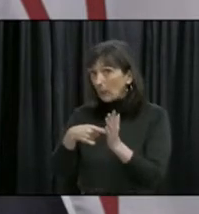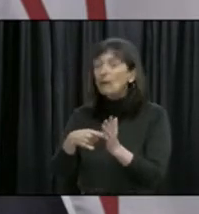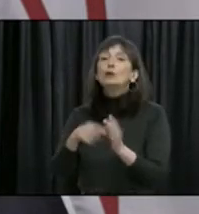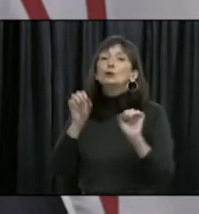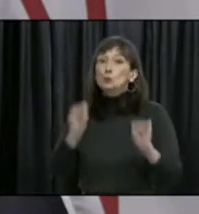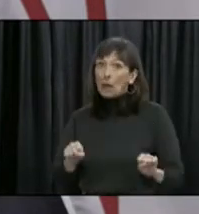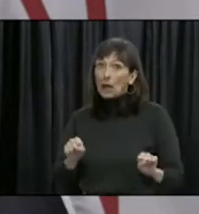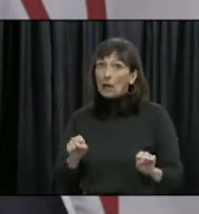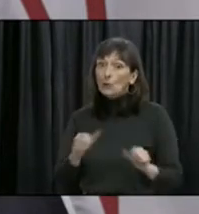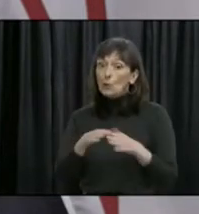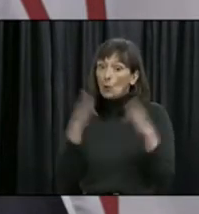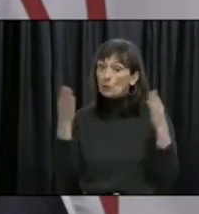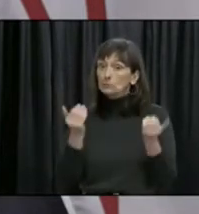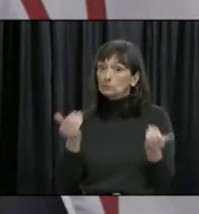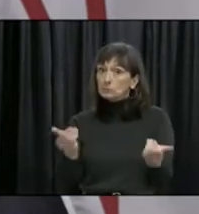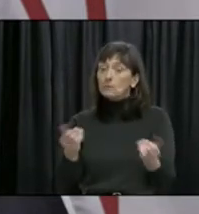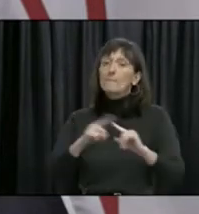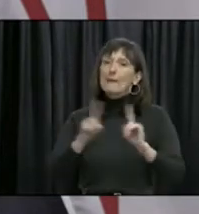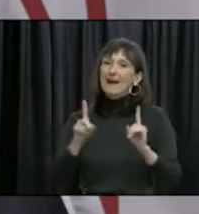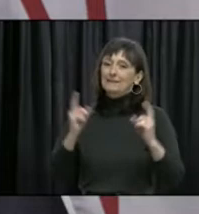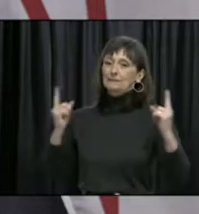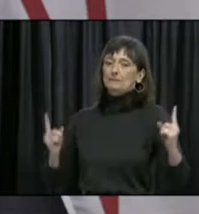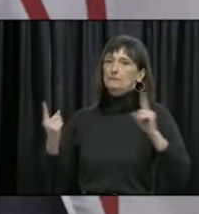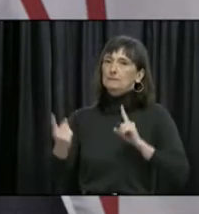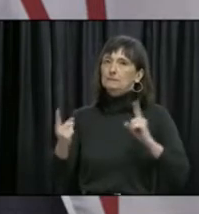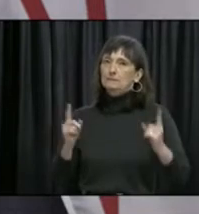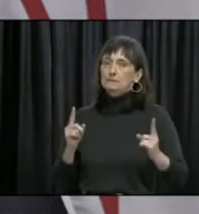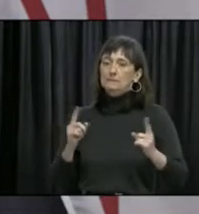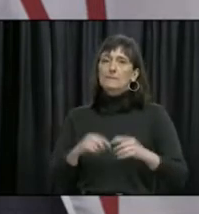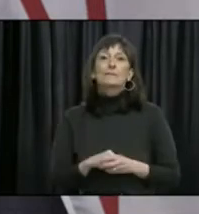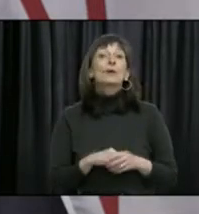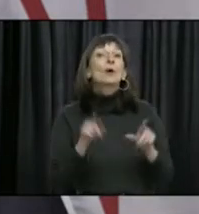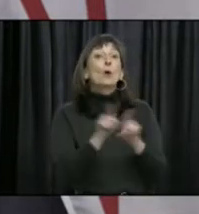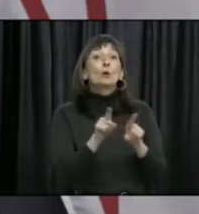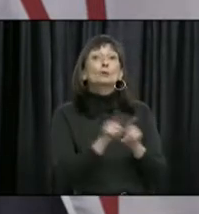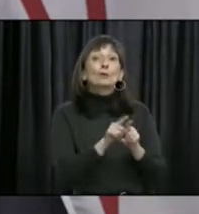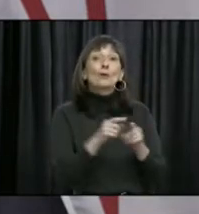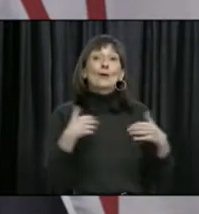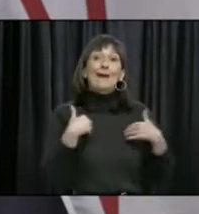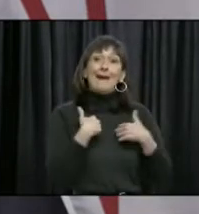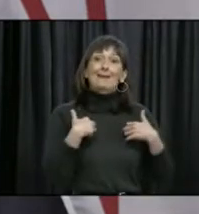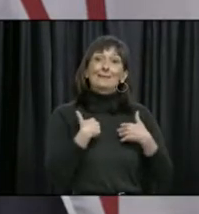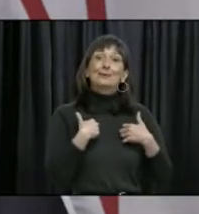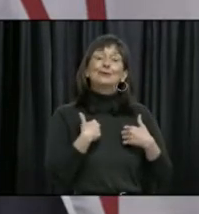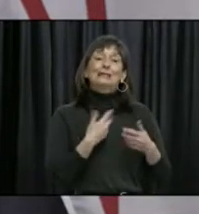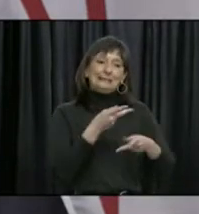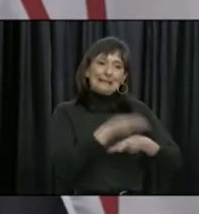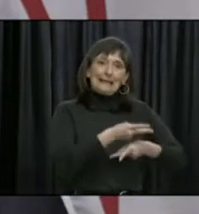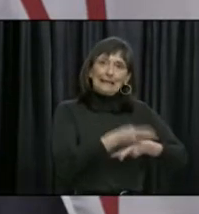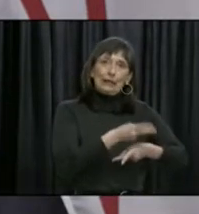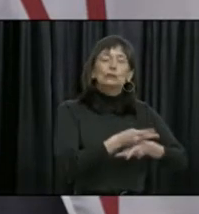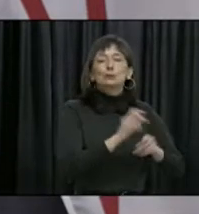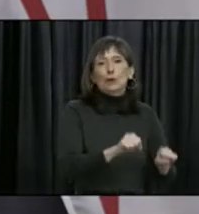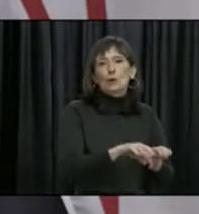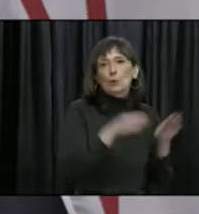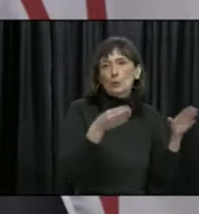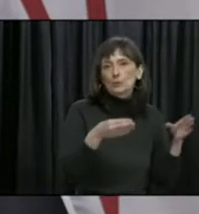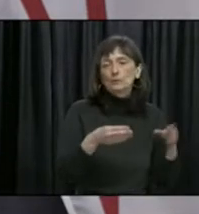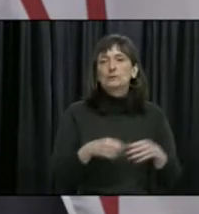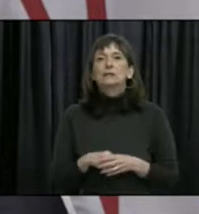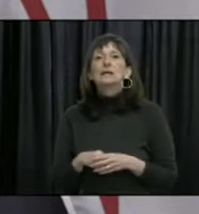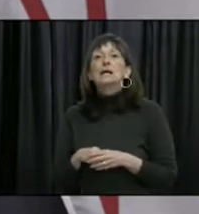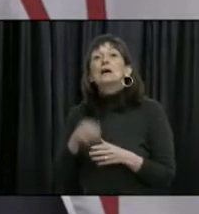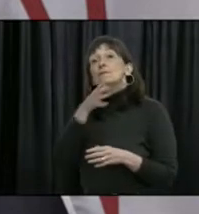maintained. Animal daycare centers can reopen. Garden centers can reopen for in-person sales and